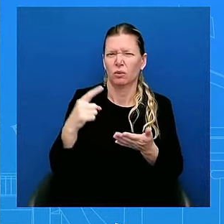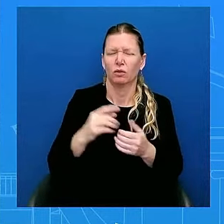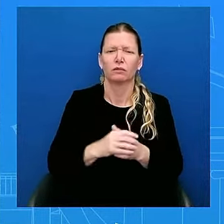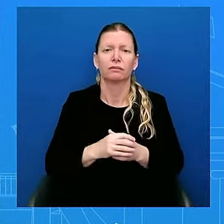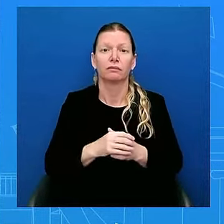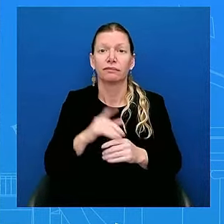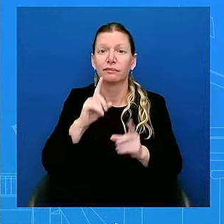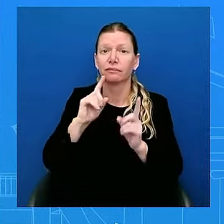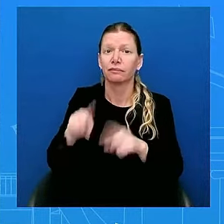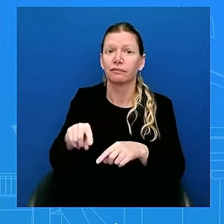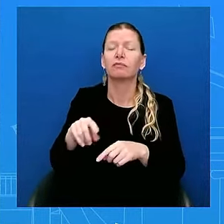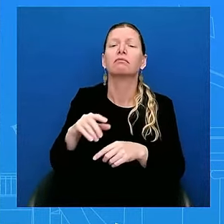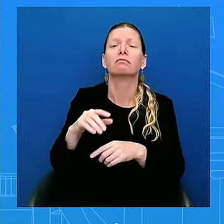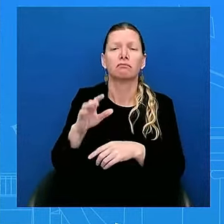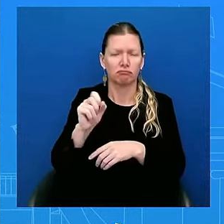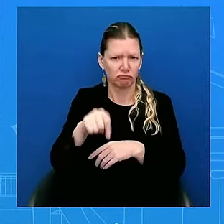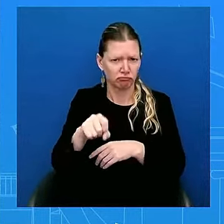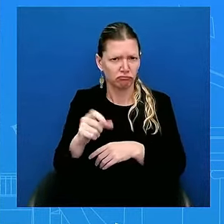president and Senator Schumer.